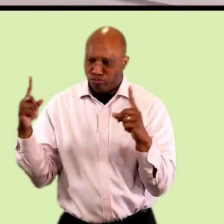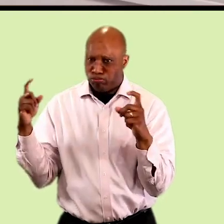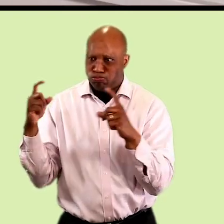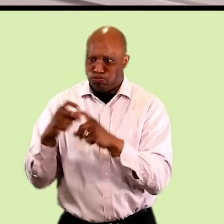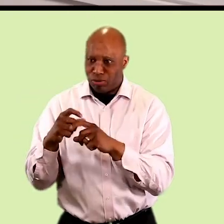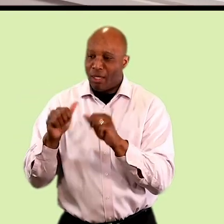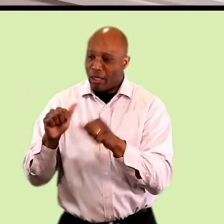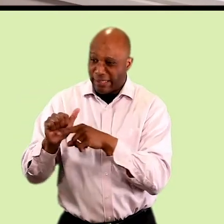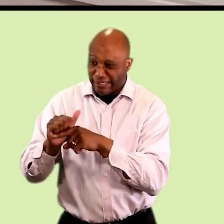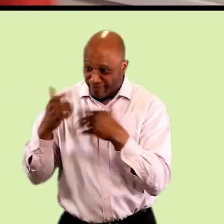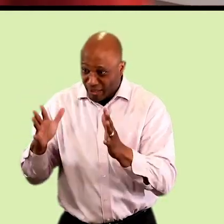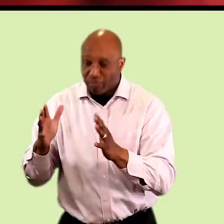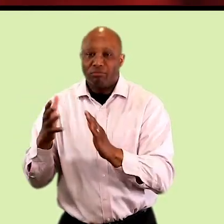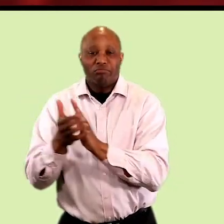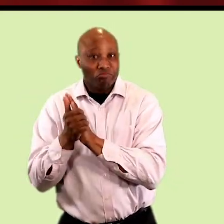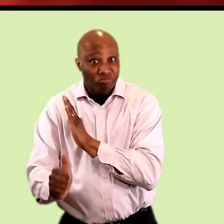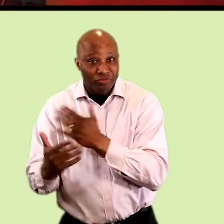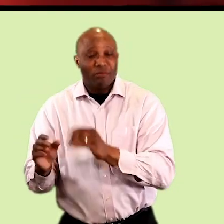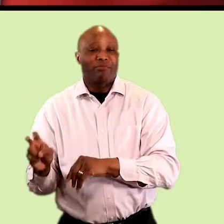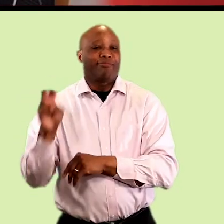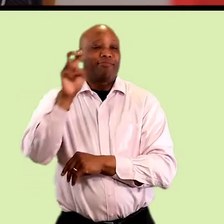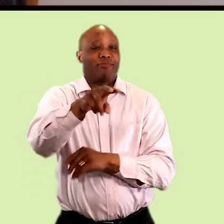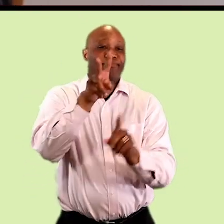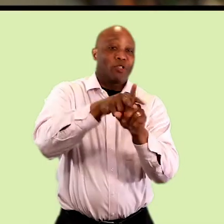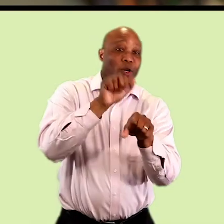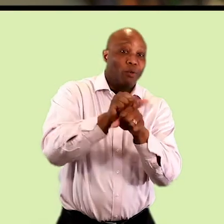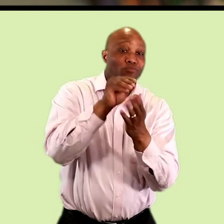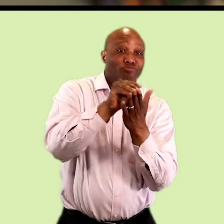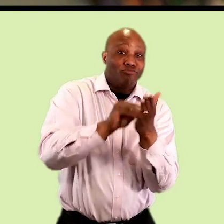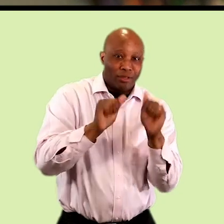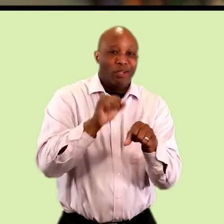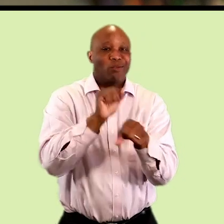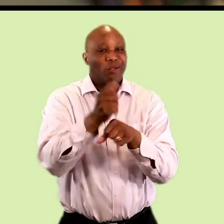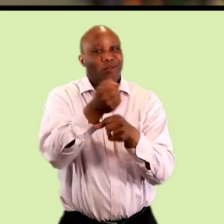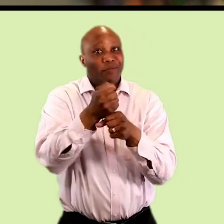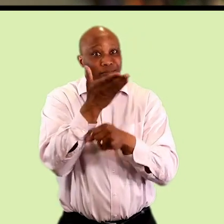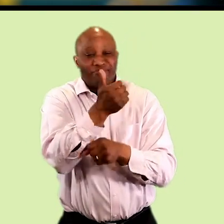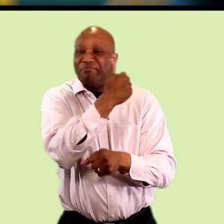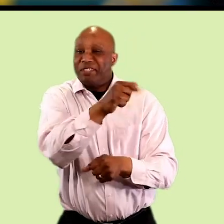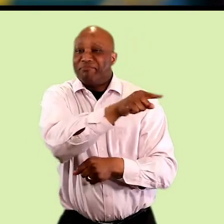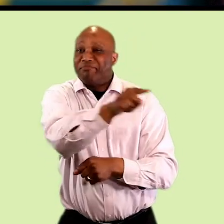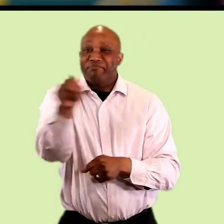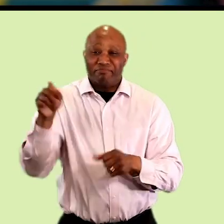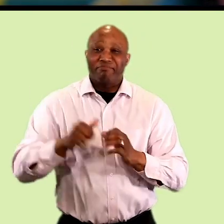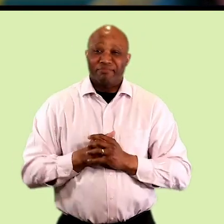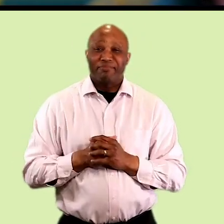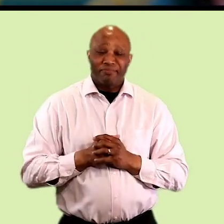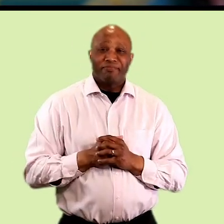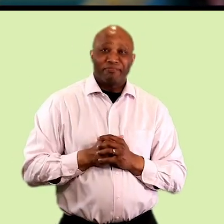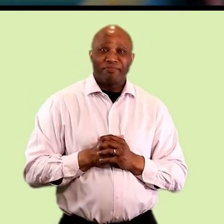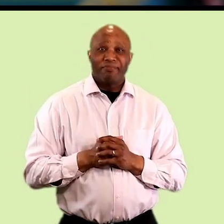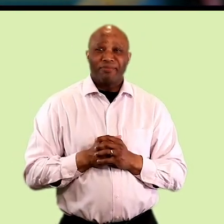complicated skills. Having those skills could be applicable to a lot of different jobs. The structure of the Guild's